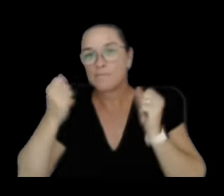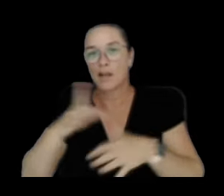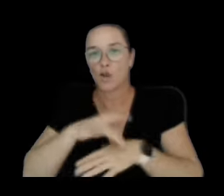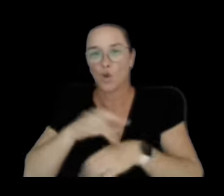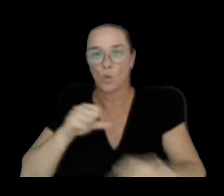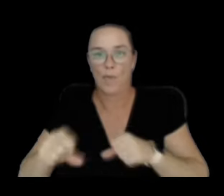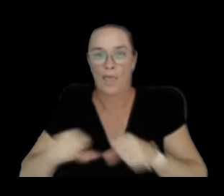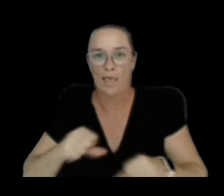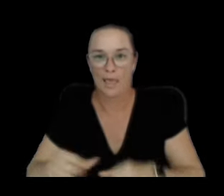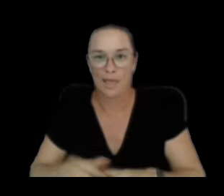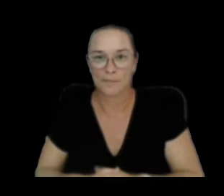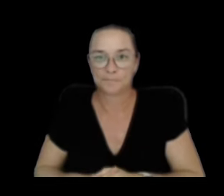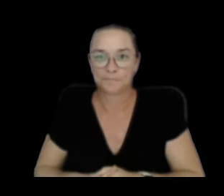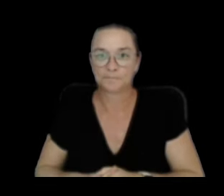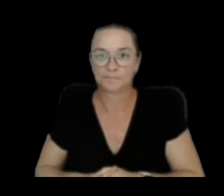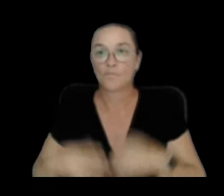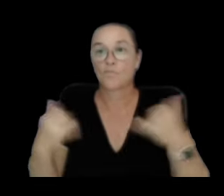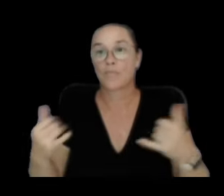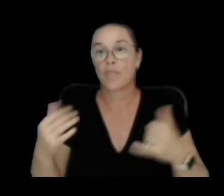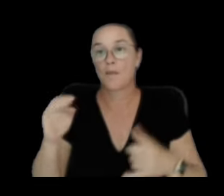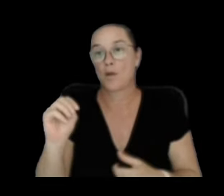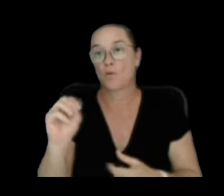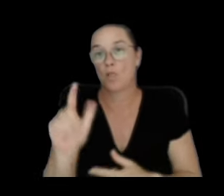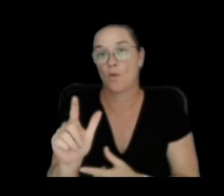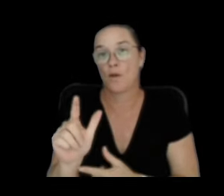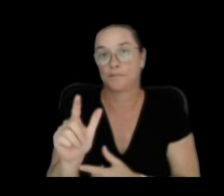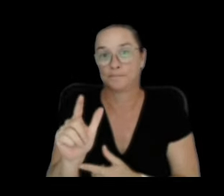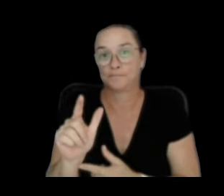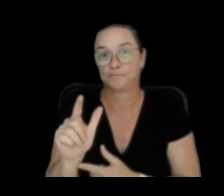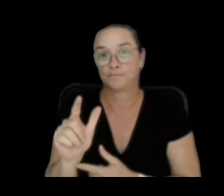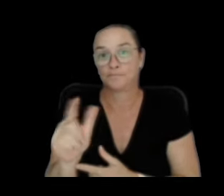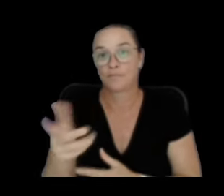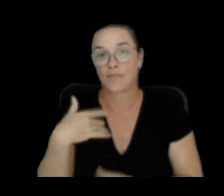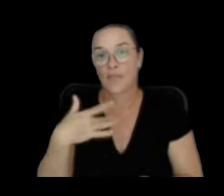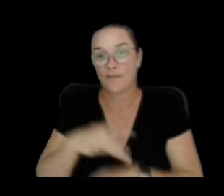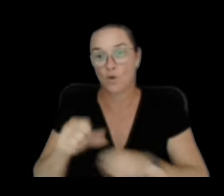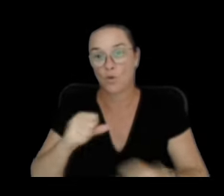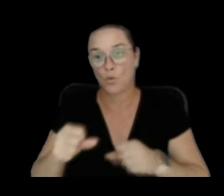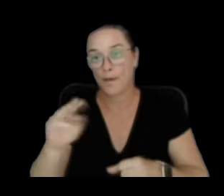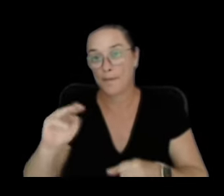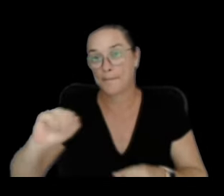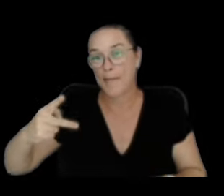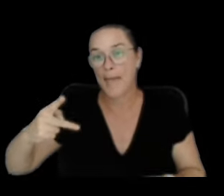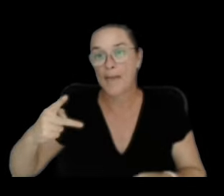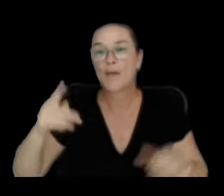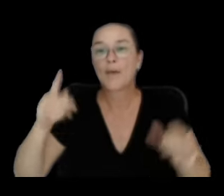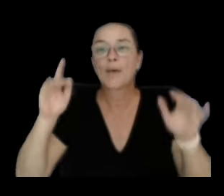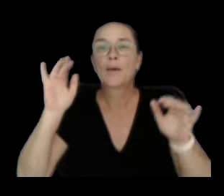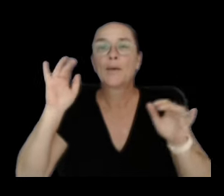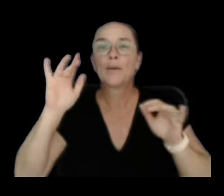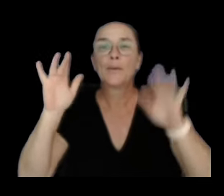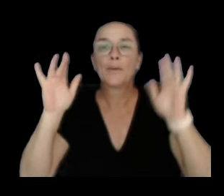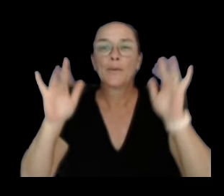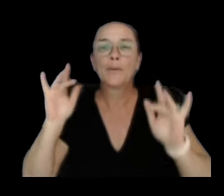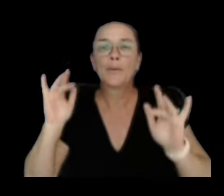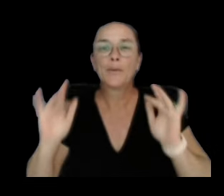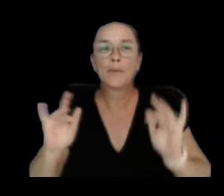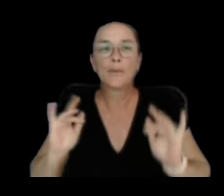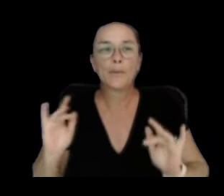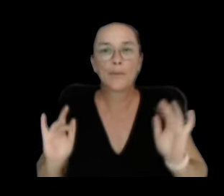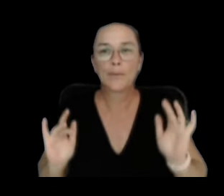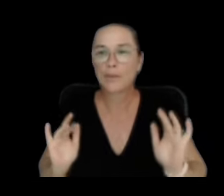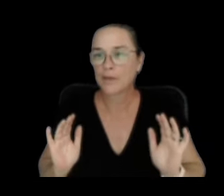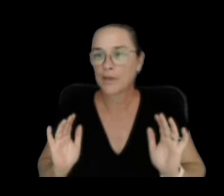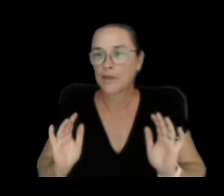All right, so now to Mauna Loa, which has an earthquake map that looks much more sparse, with a few events showing background